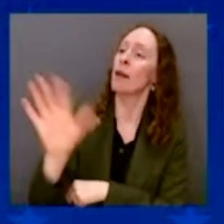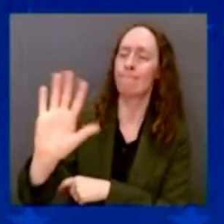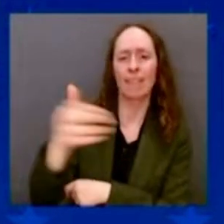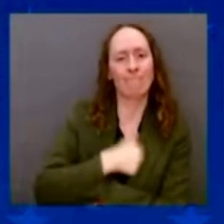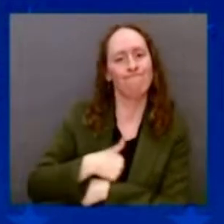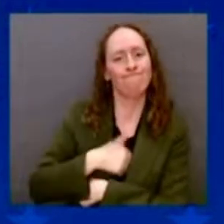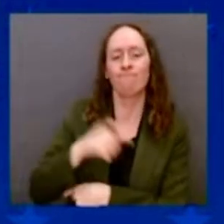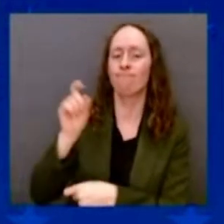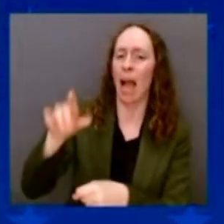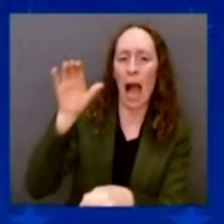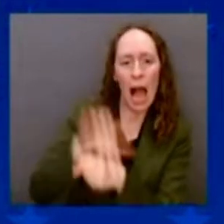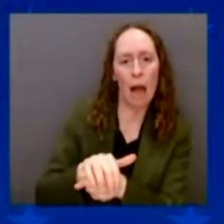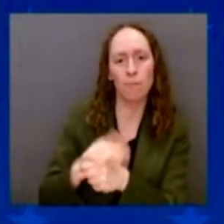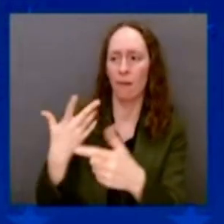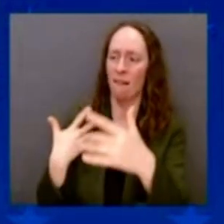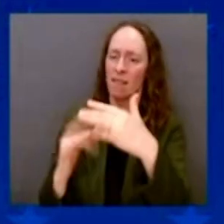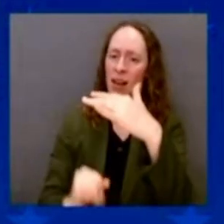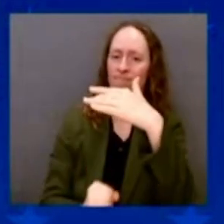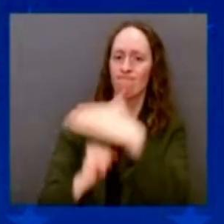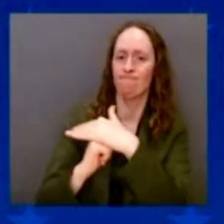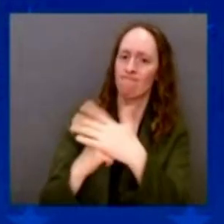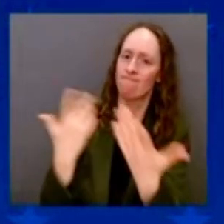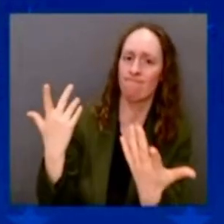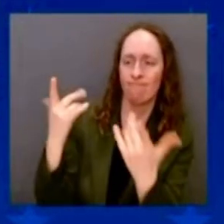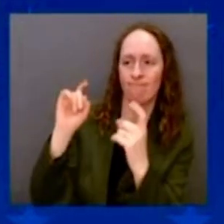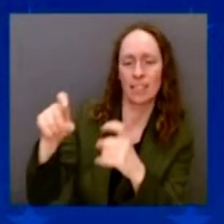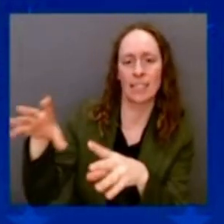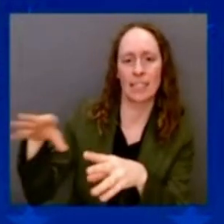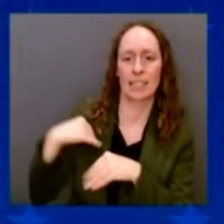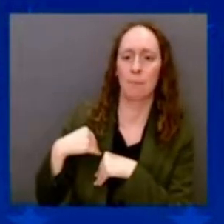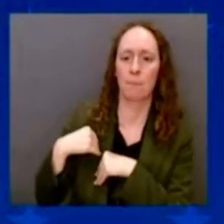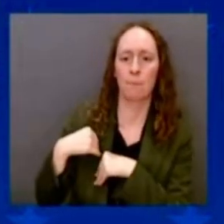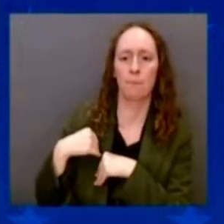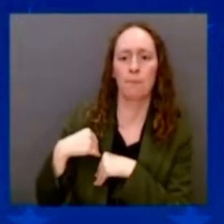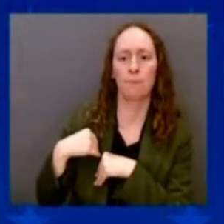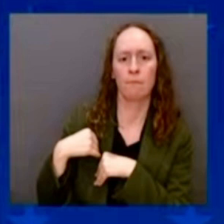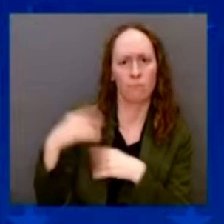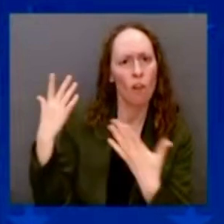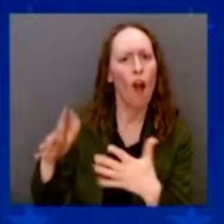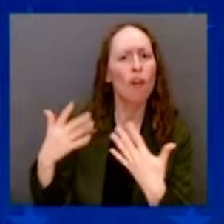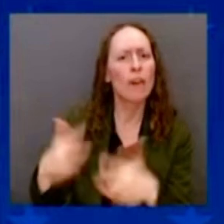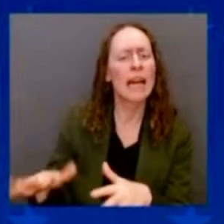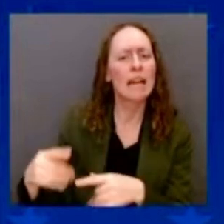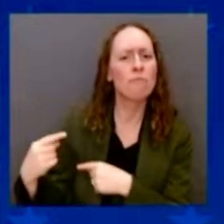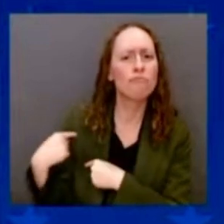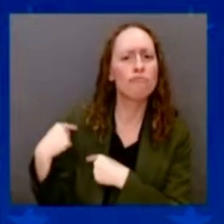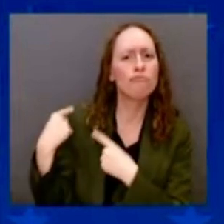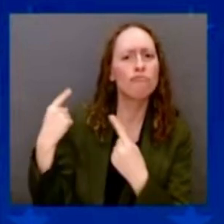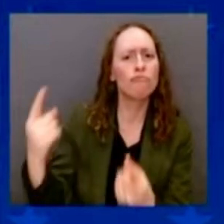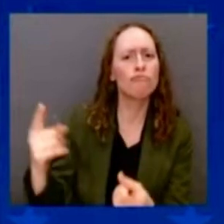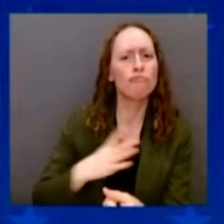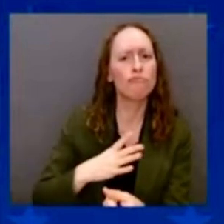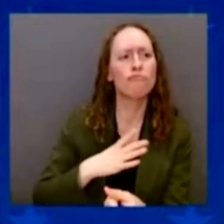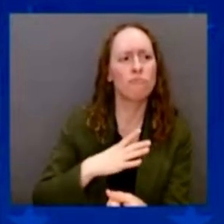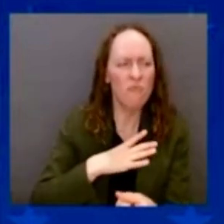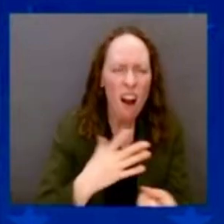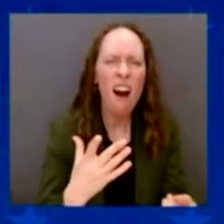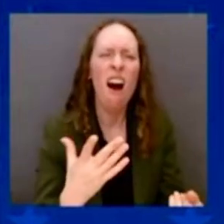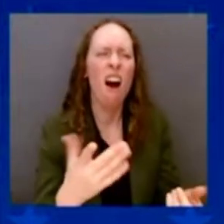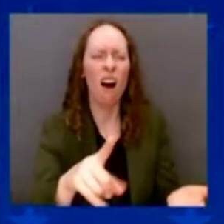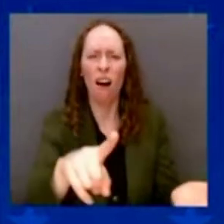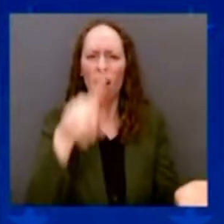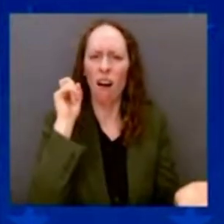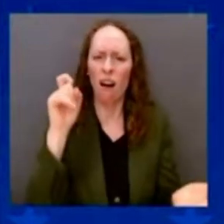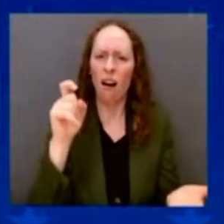only price that was exempt was Medicare. They couldn't do it for Medicare, but now they can. And it's going to lower